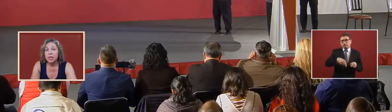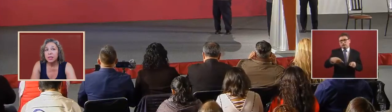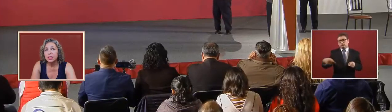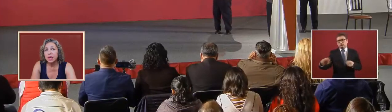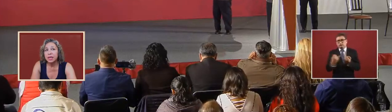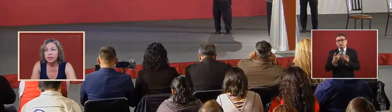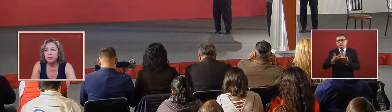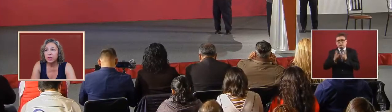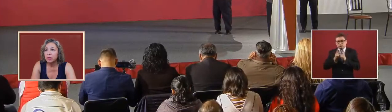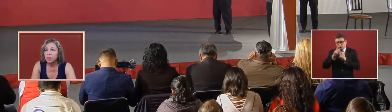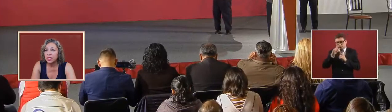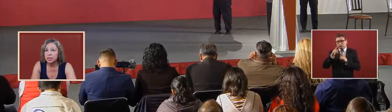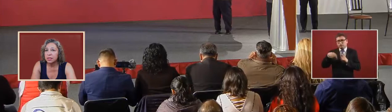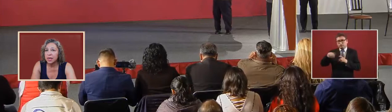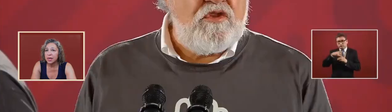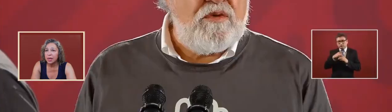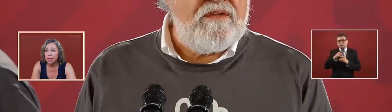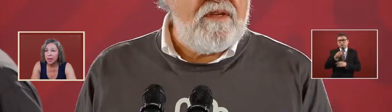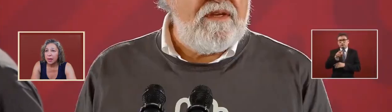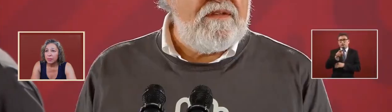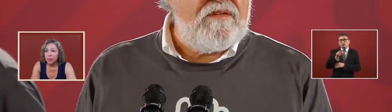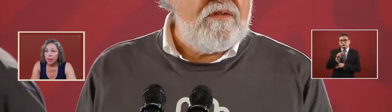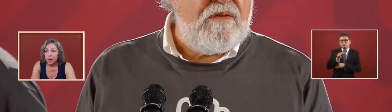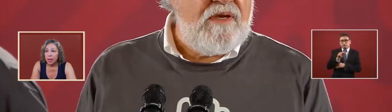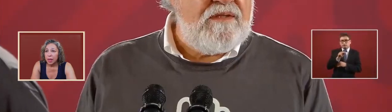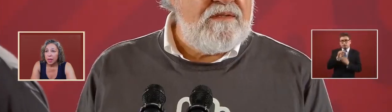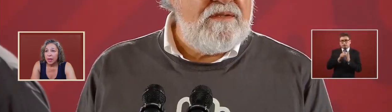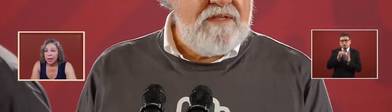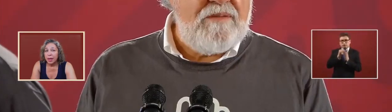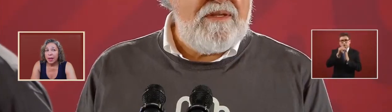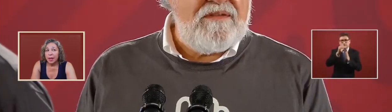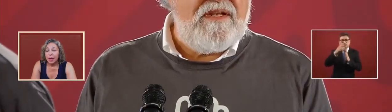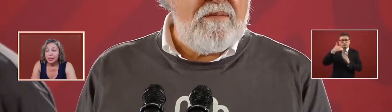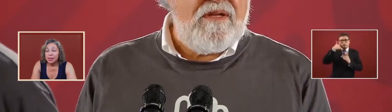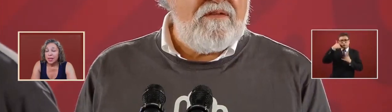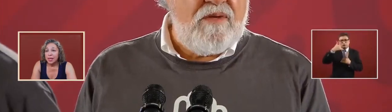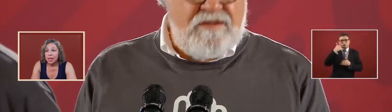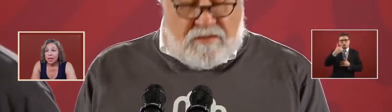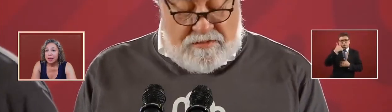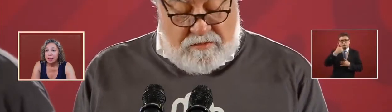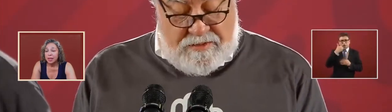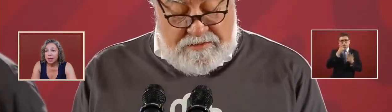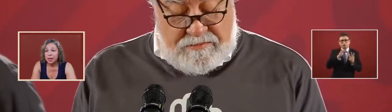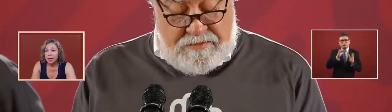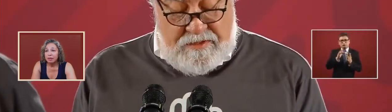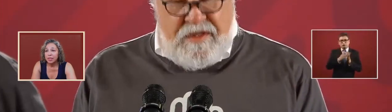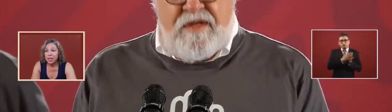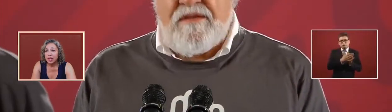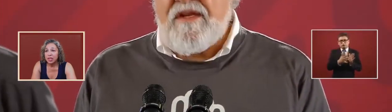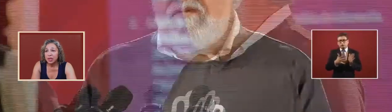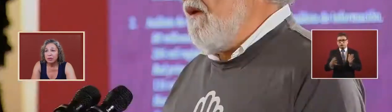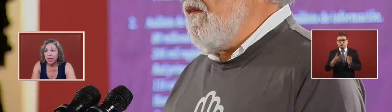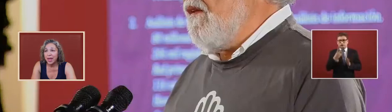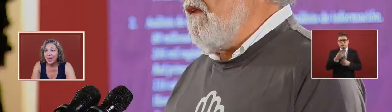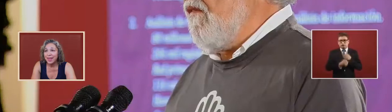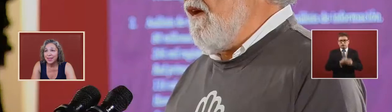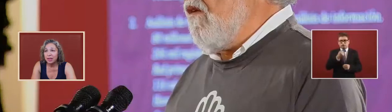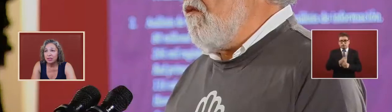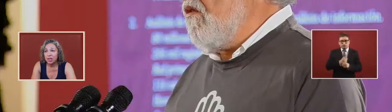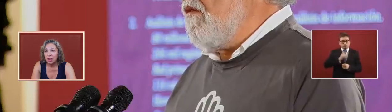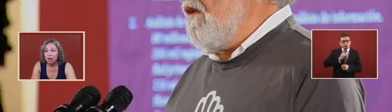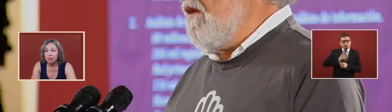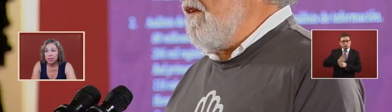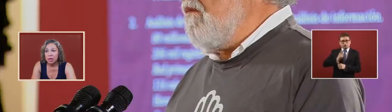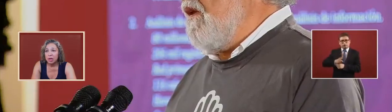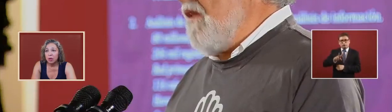the scientific group has done has done the investigation of 80